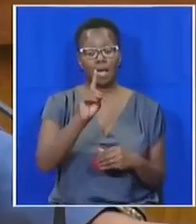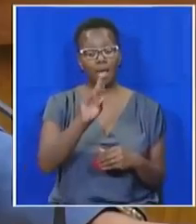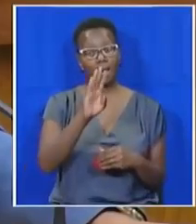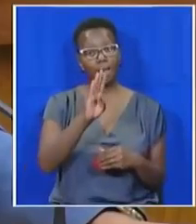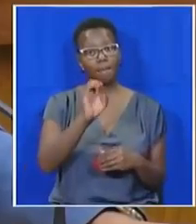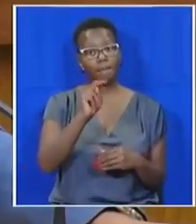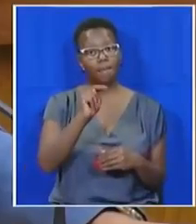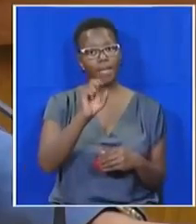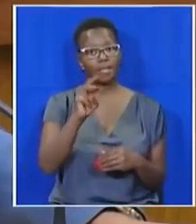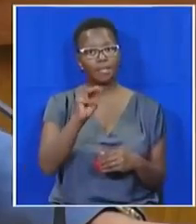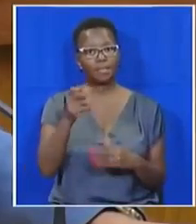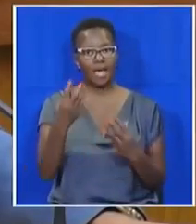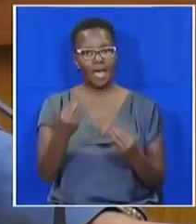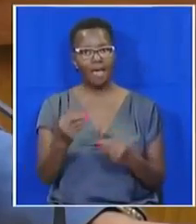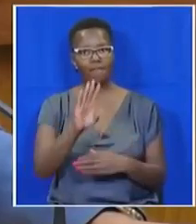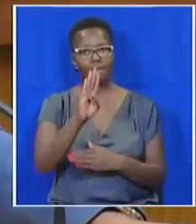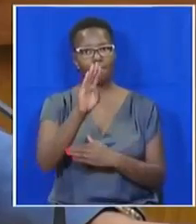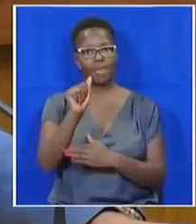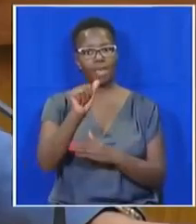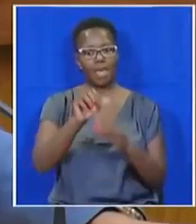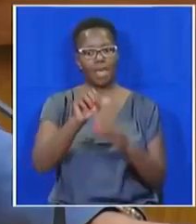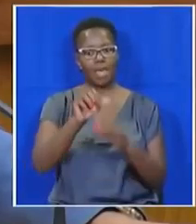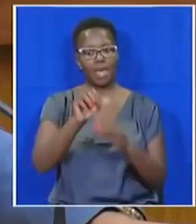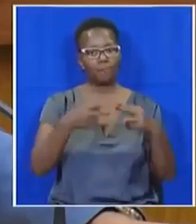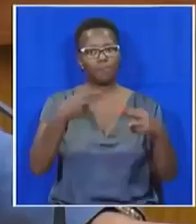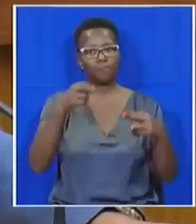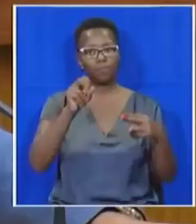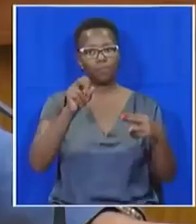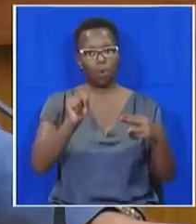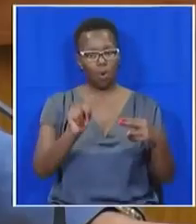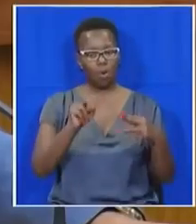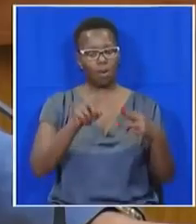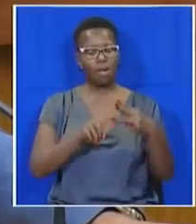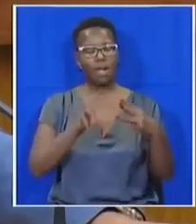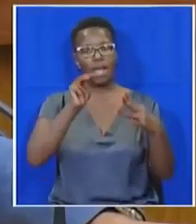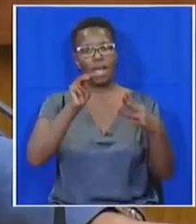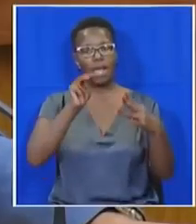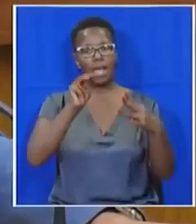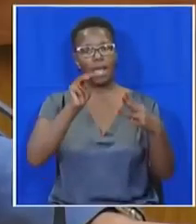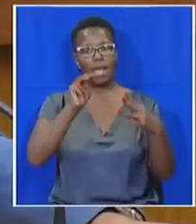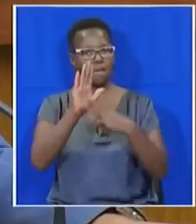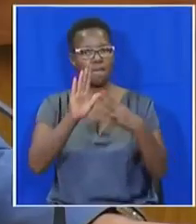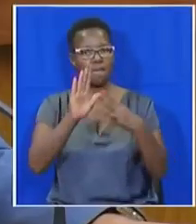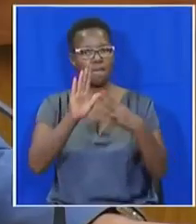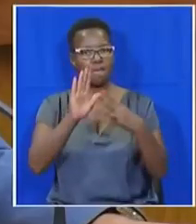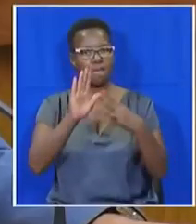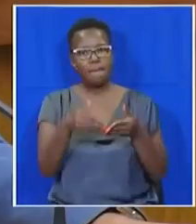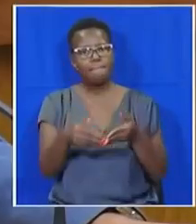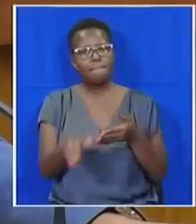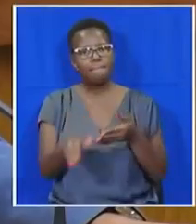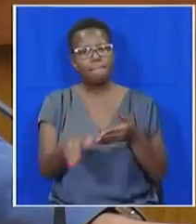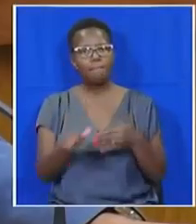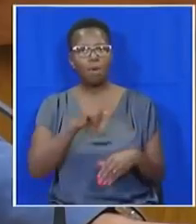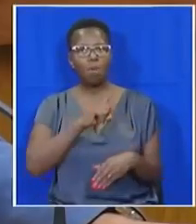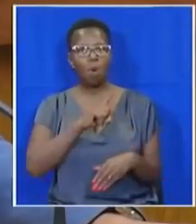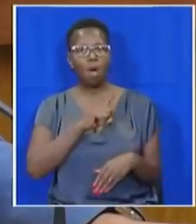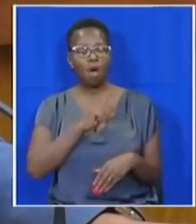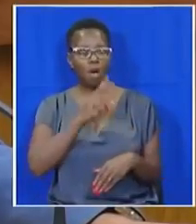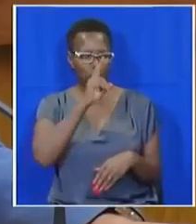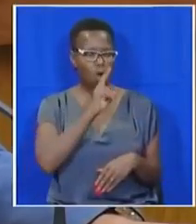with two bachelor's degrees, an honours degree and a master's degree, was excluded because according to Honourable